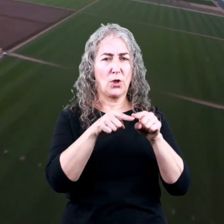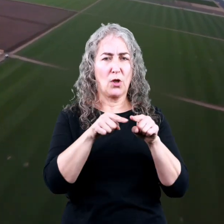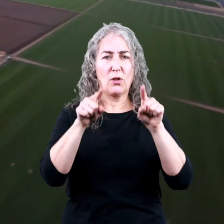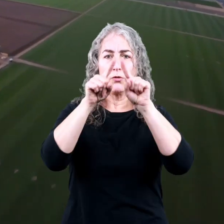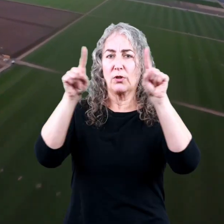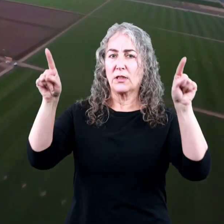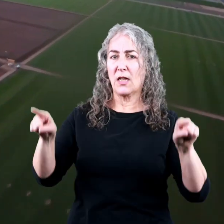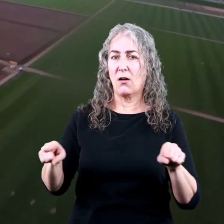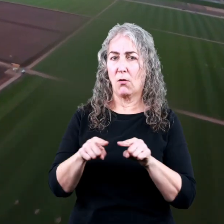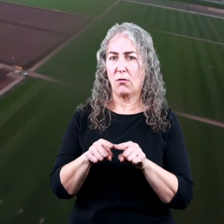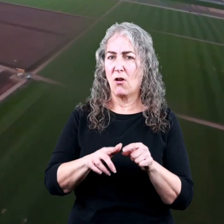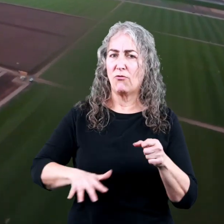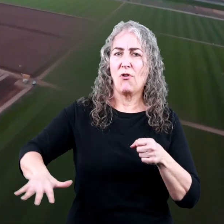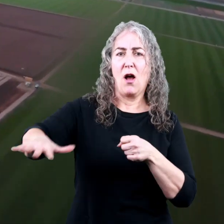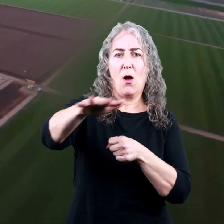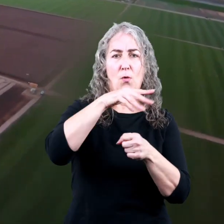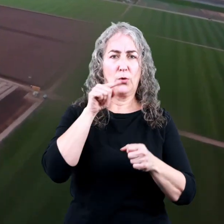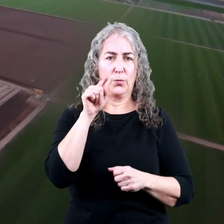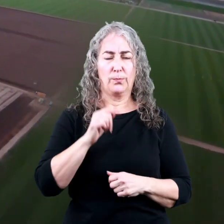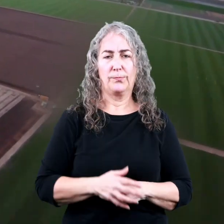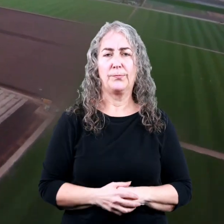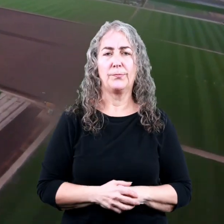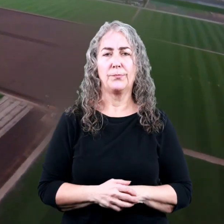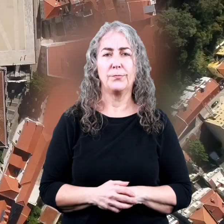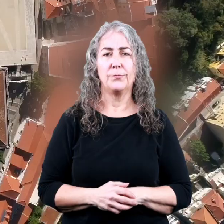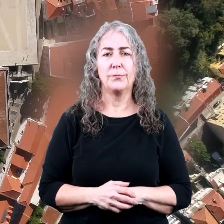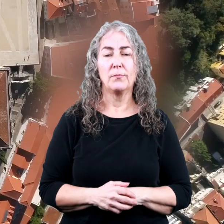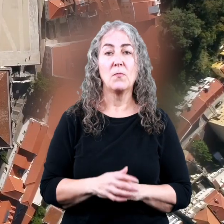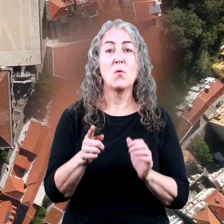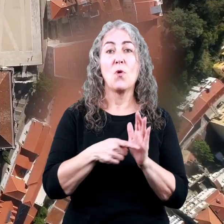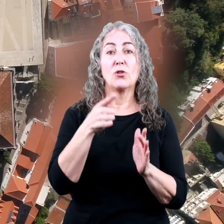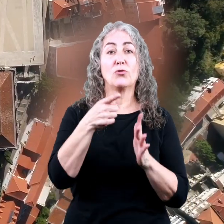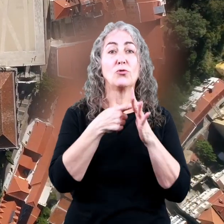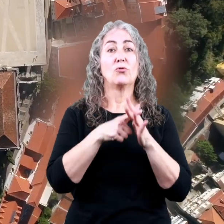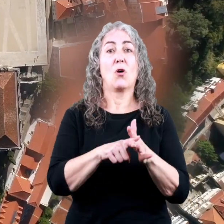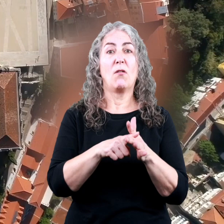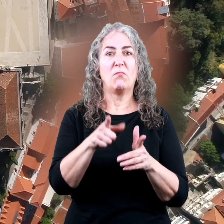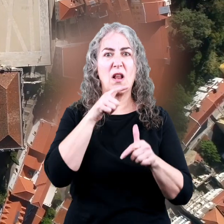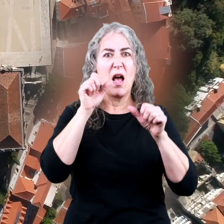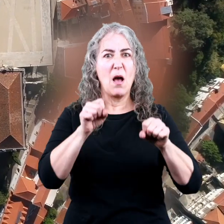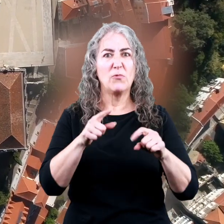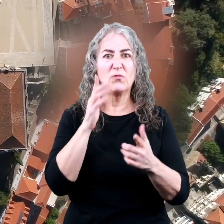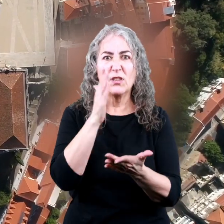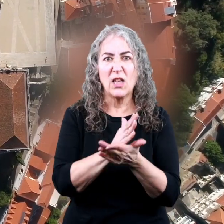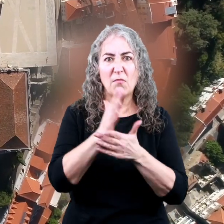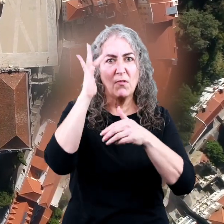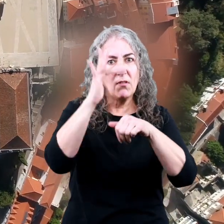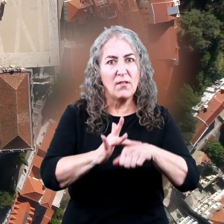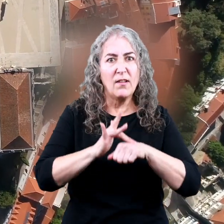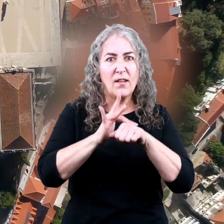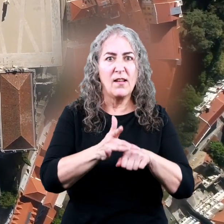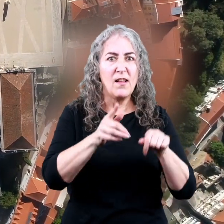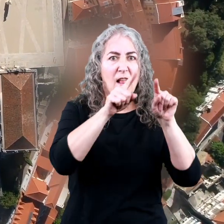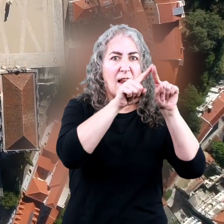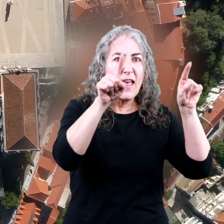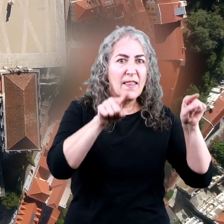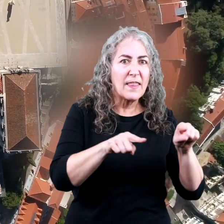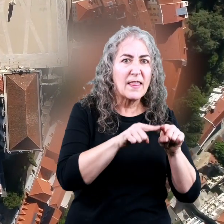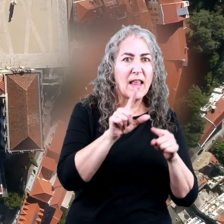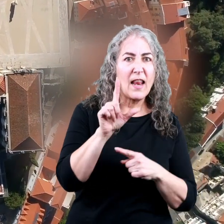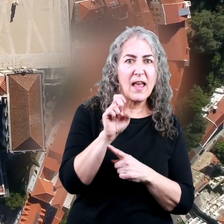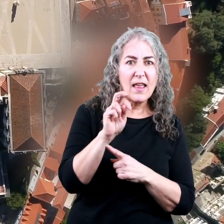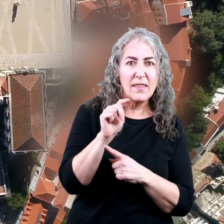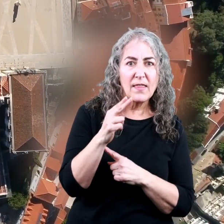squares and rectangles all around you. Once you start, you won't be able to stop obsessing about lengths,